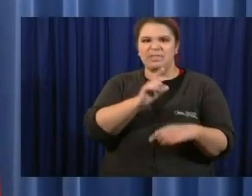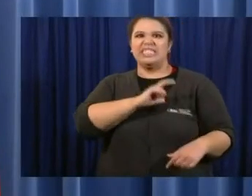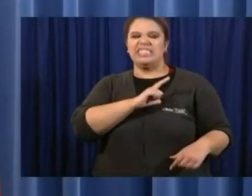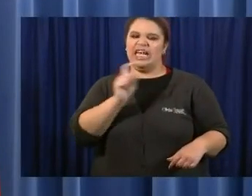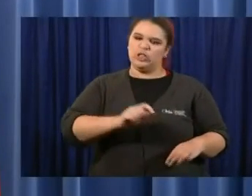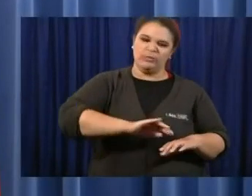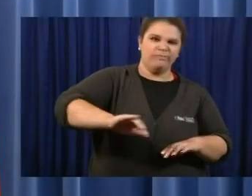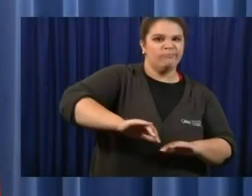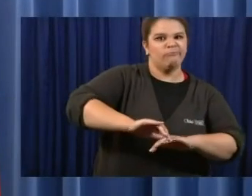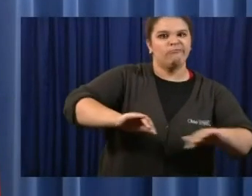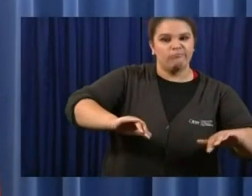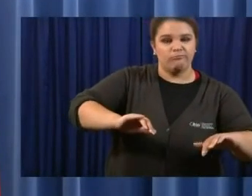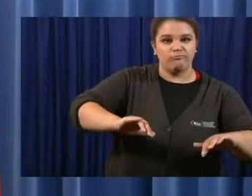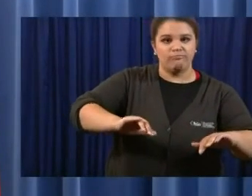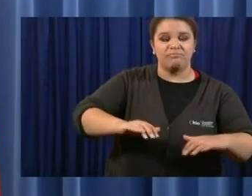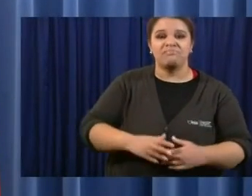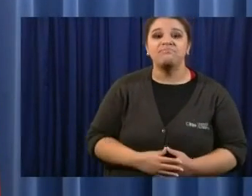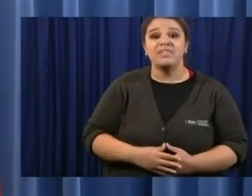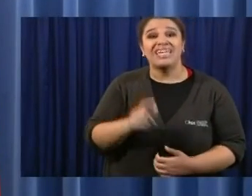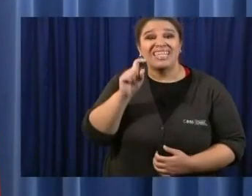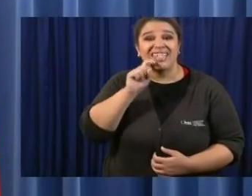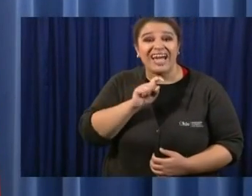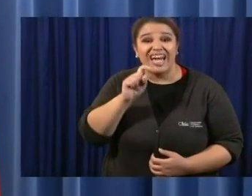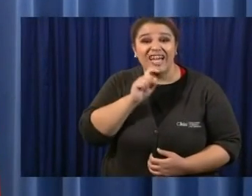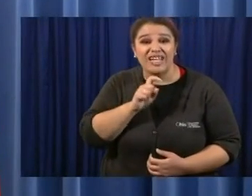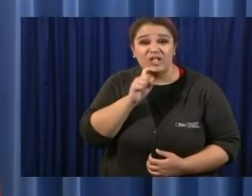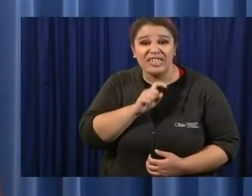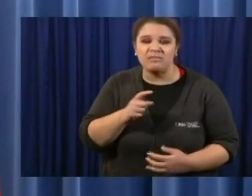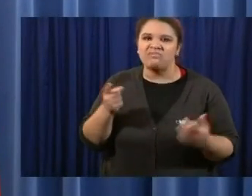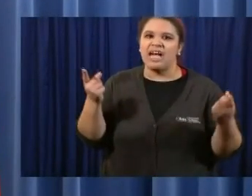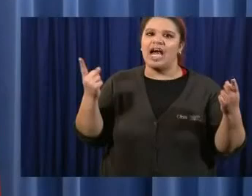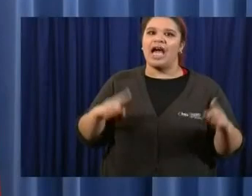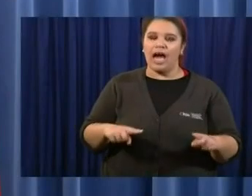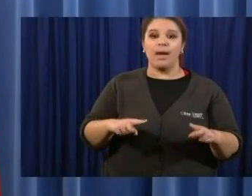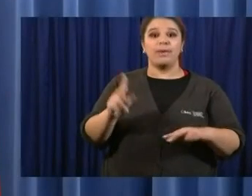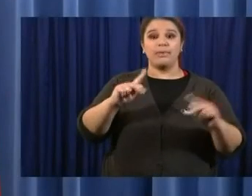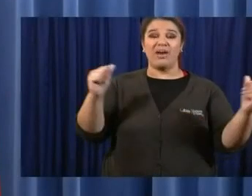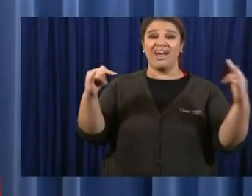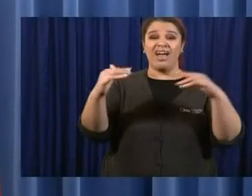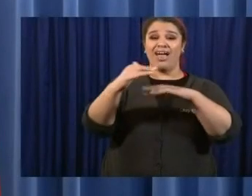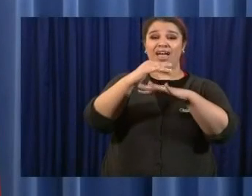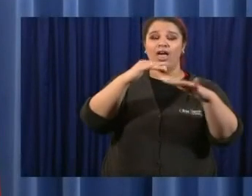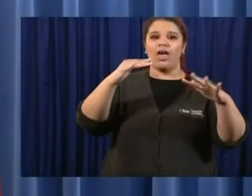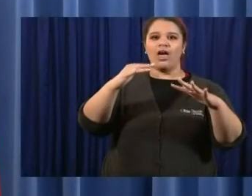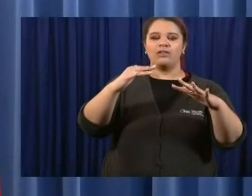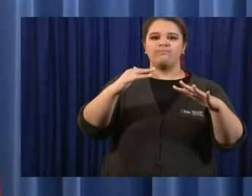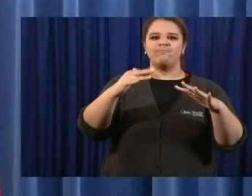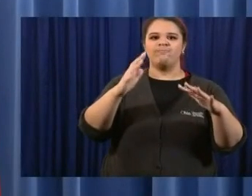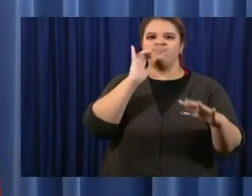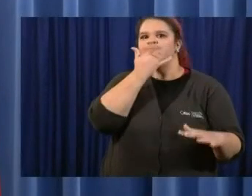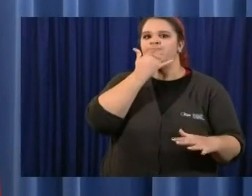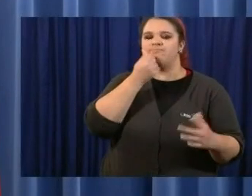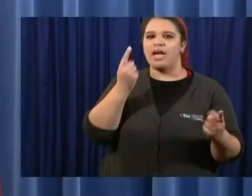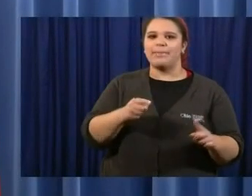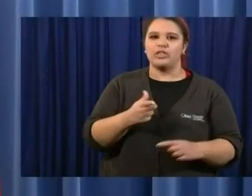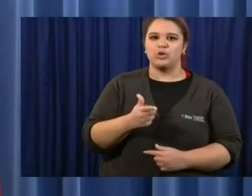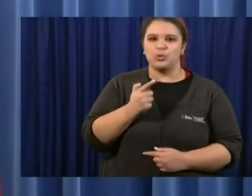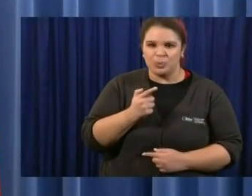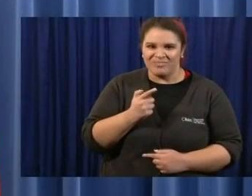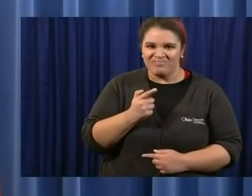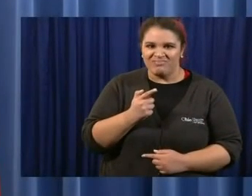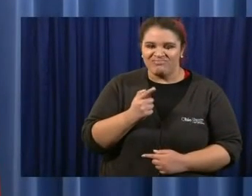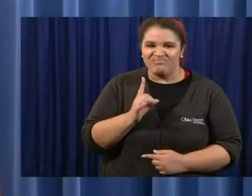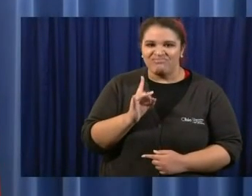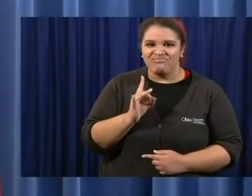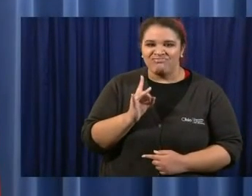that unfortunately resulted in a shooting. My question is, what are your concerns that your appeal last week that